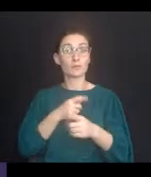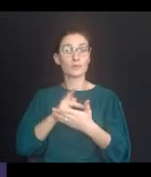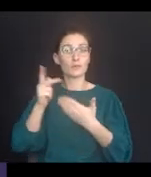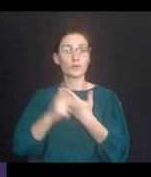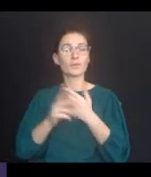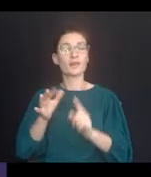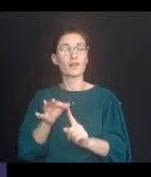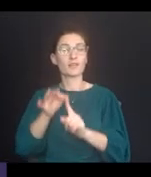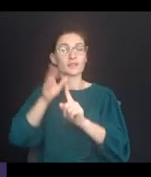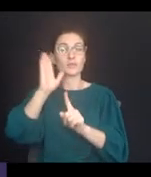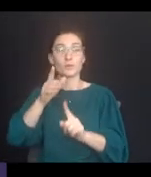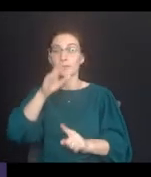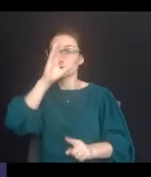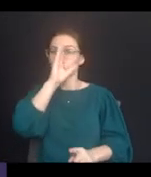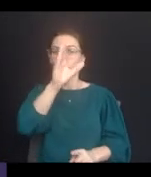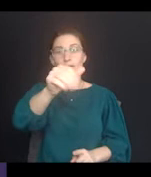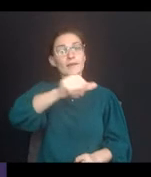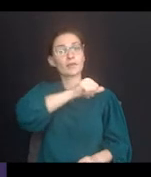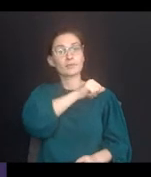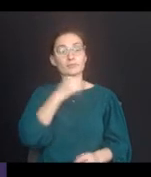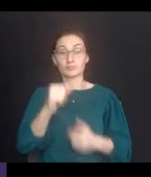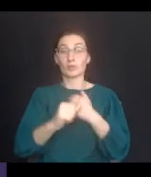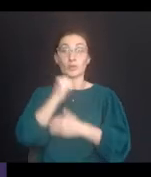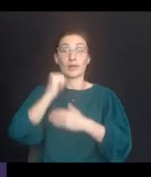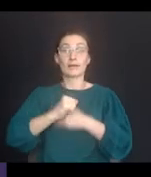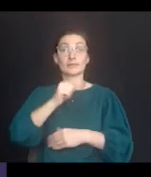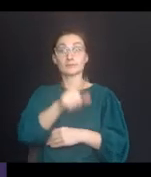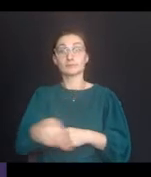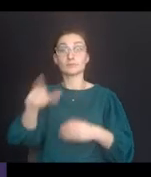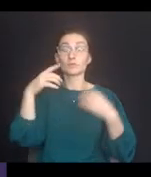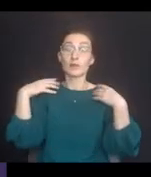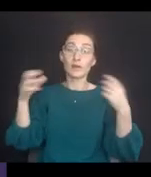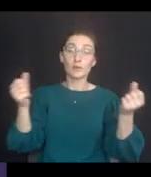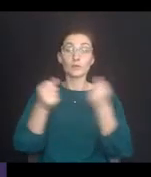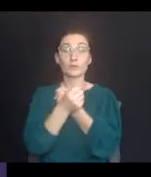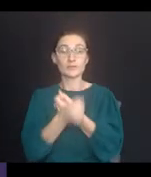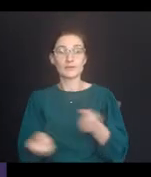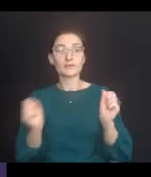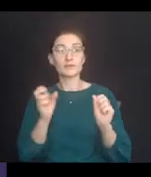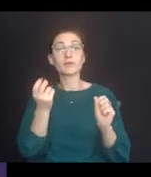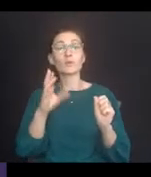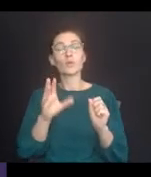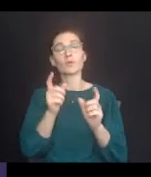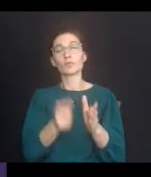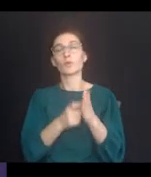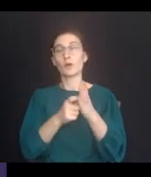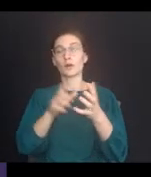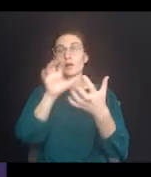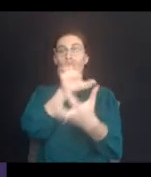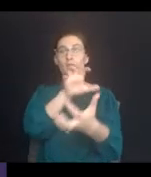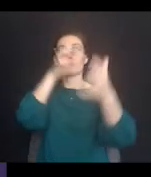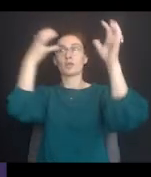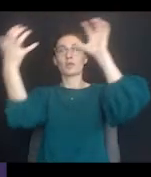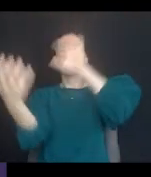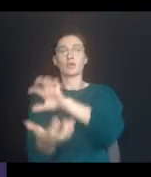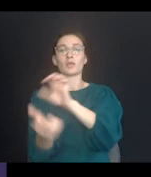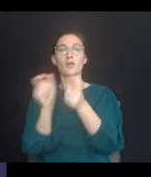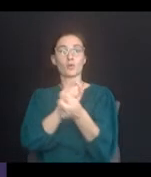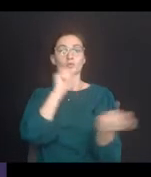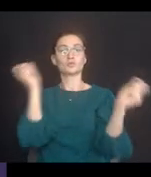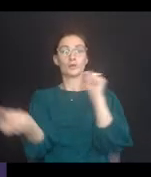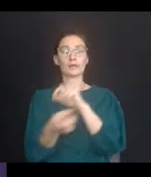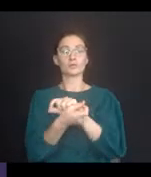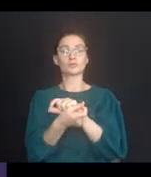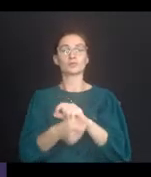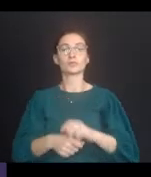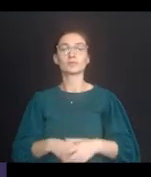programs unless their presence would pose a direct threat threat to the health or safety of others or require a fundamental alteration of the program.